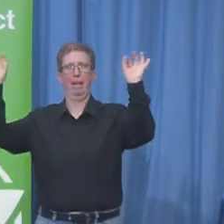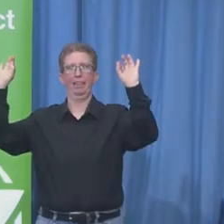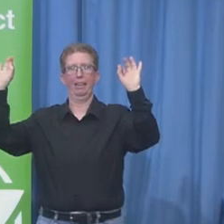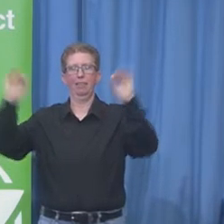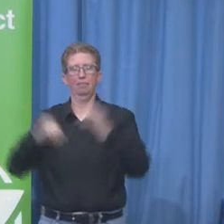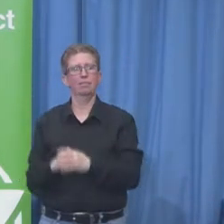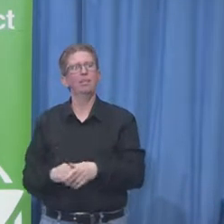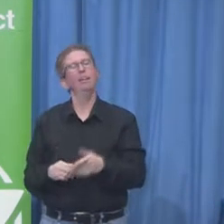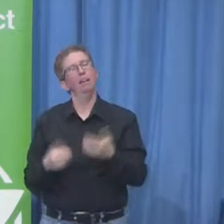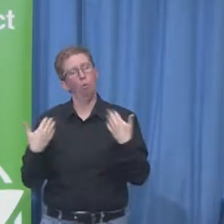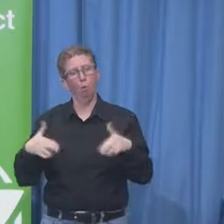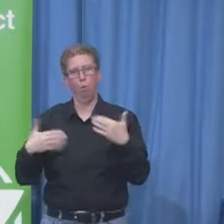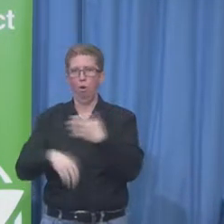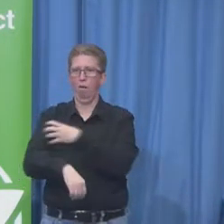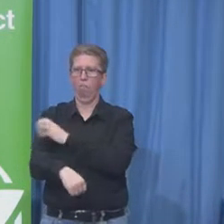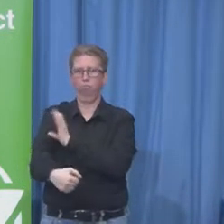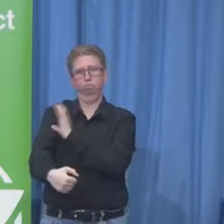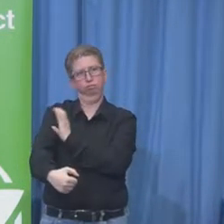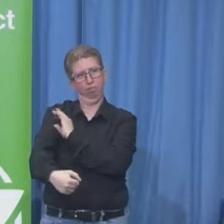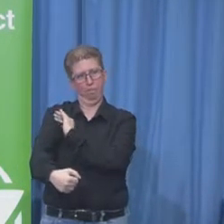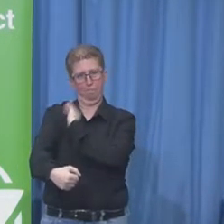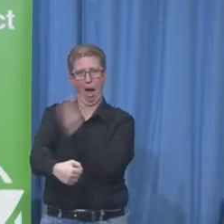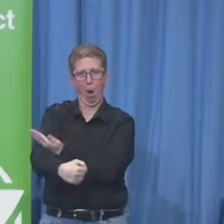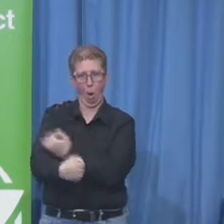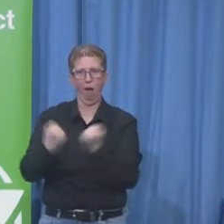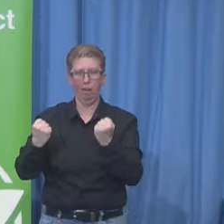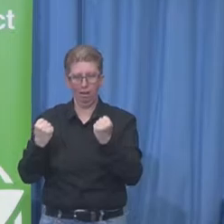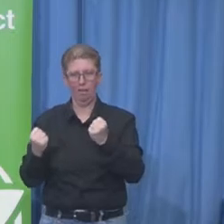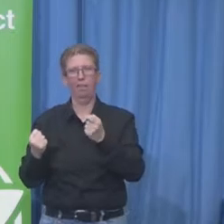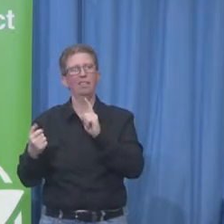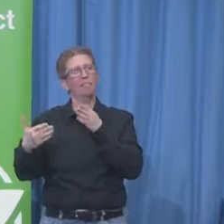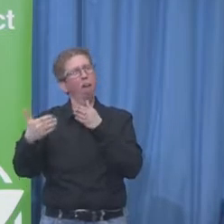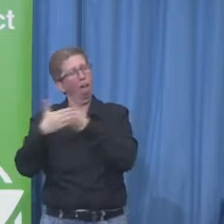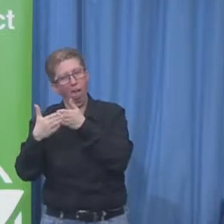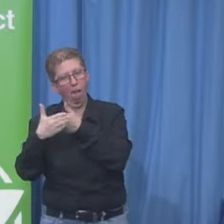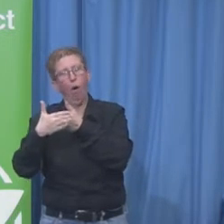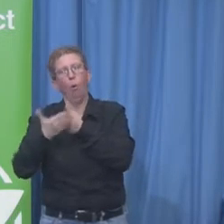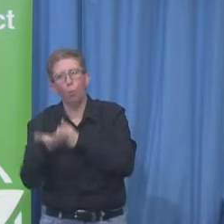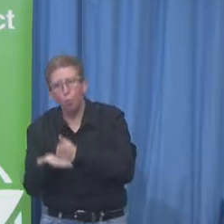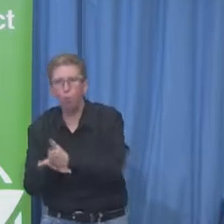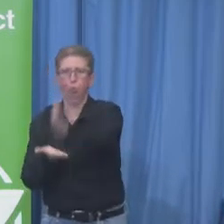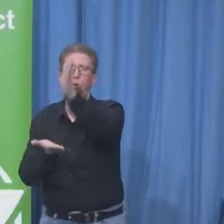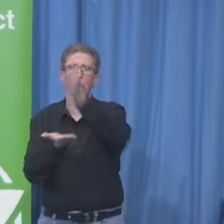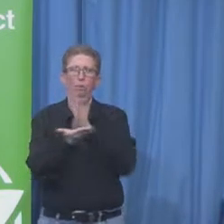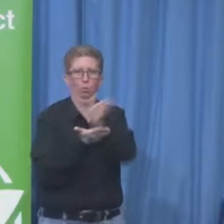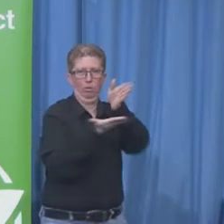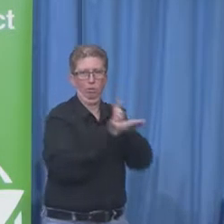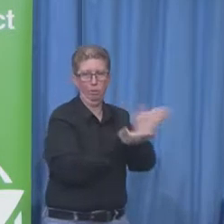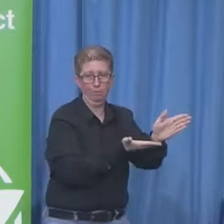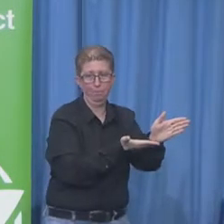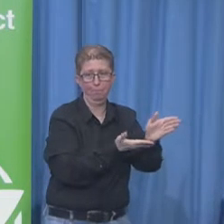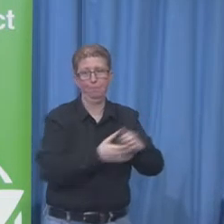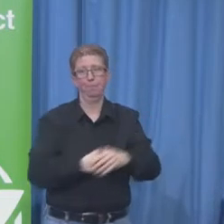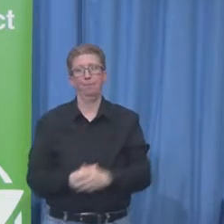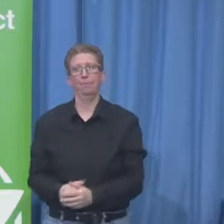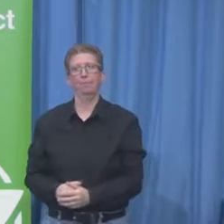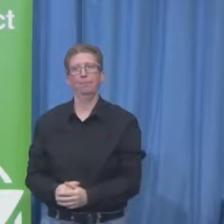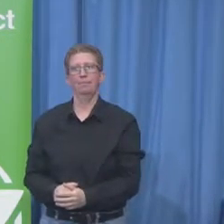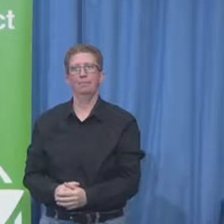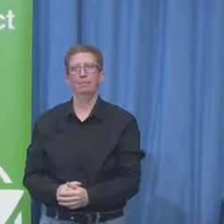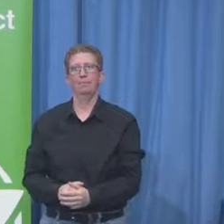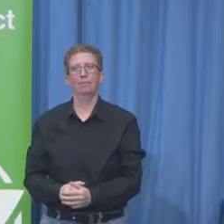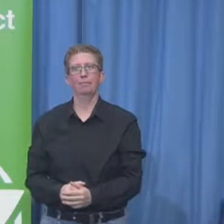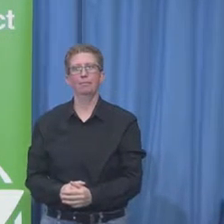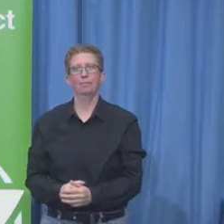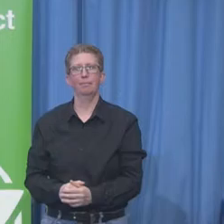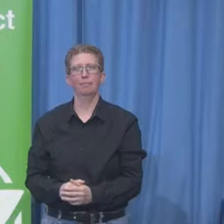entire lives. They're overachievers. Character traits are part of who they are and what they do. And character traits, as we